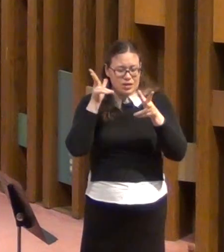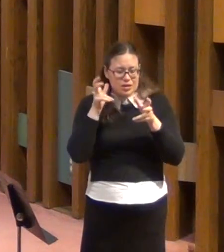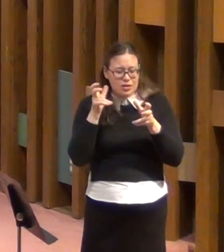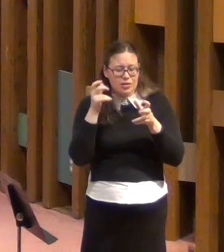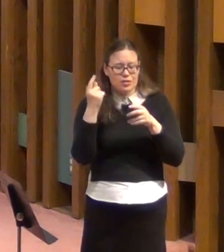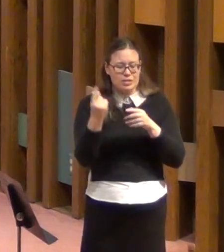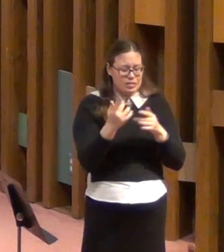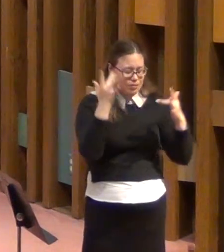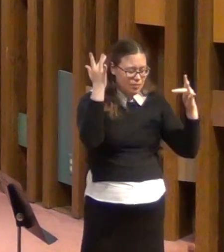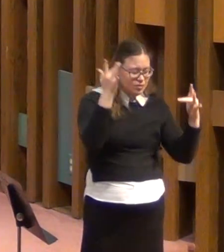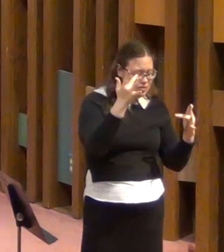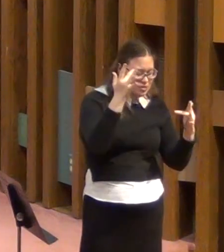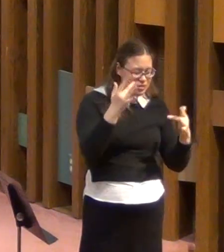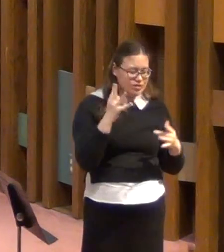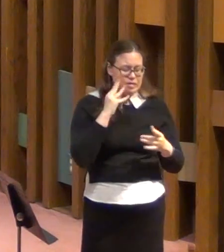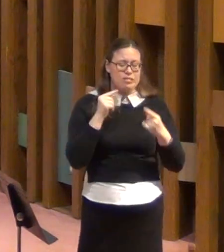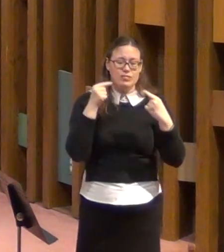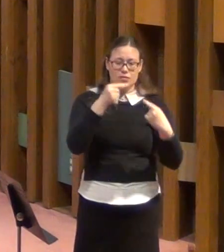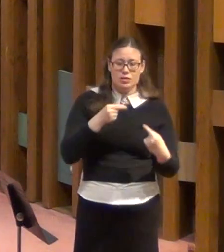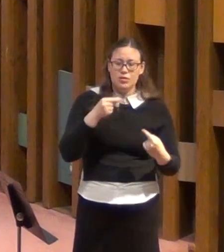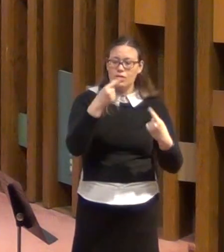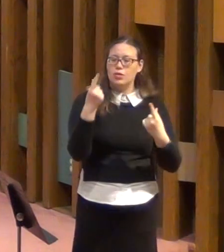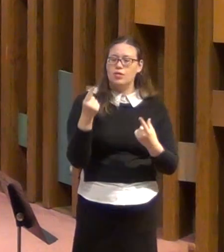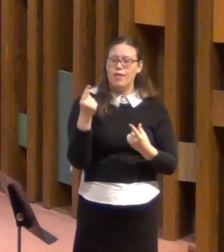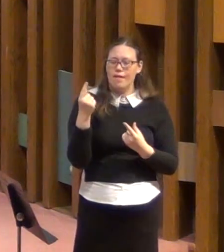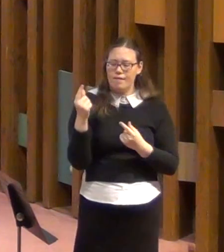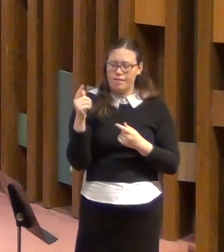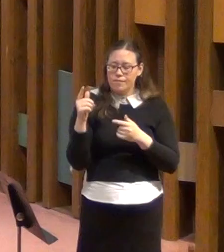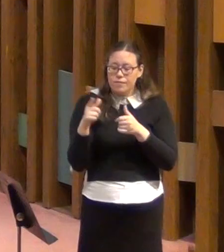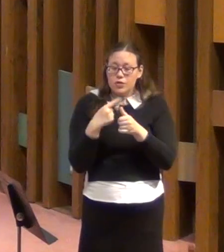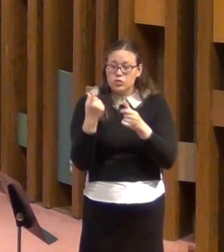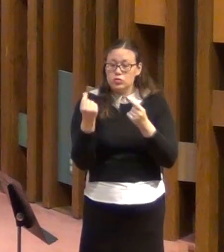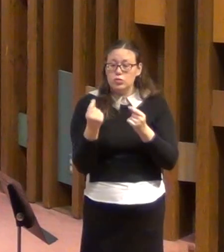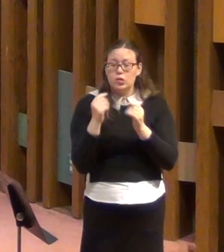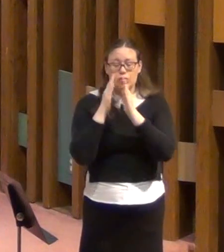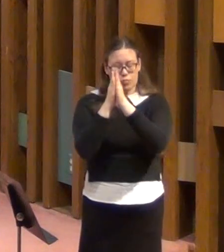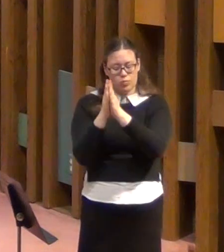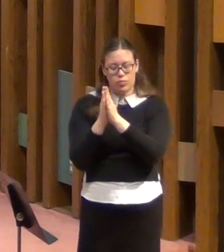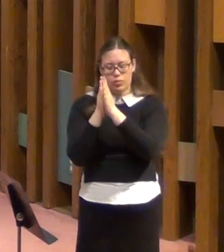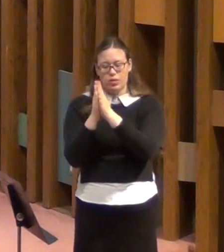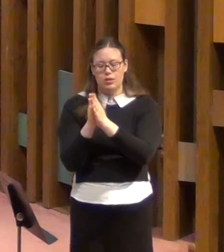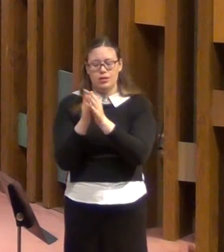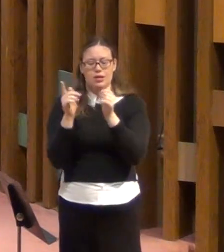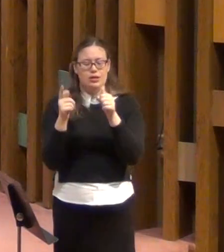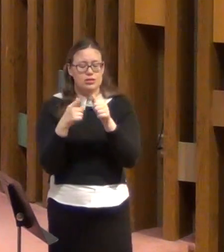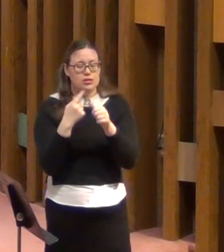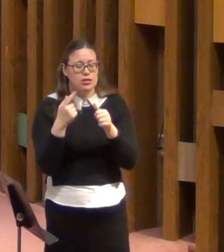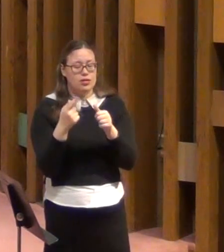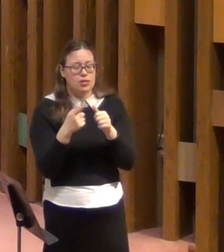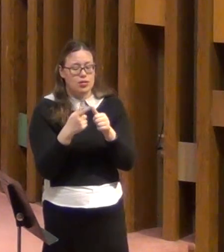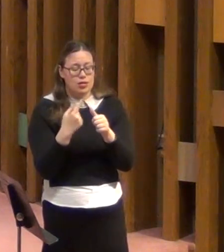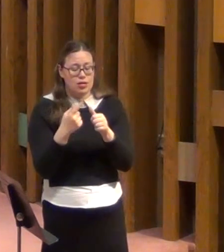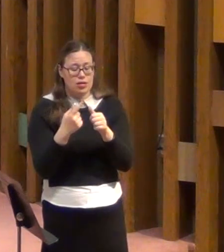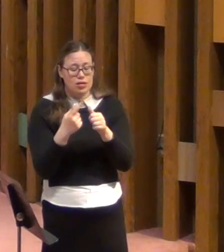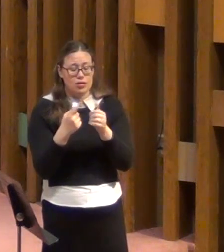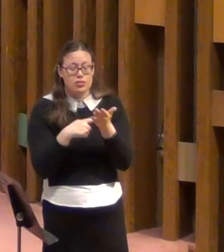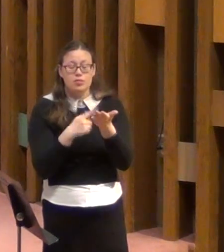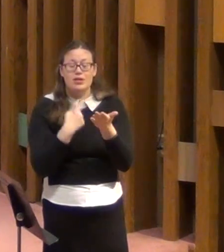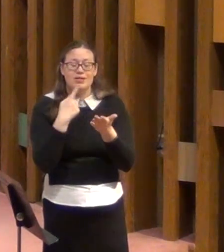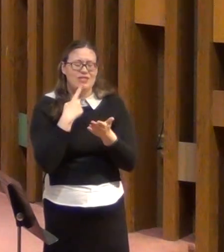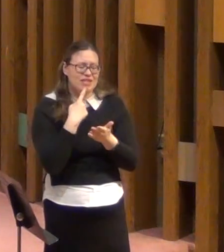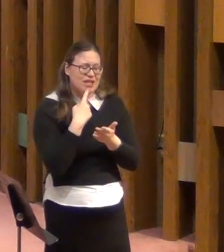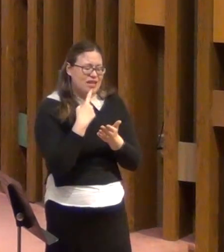sick or is having difficulties, is to pray. Sometimes we say, well, all I can do is pray.